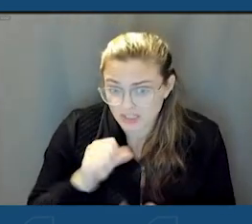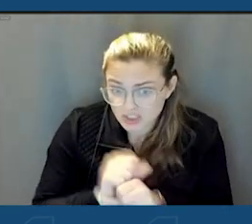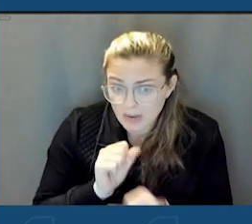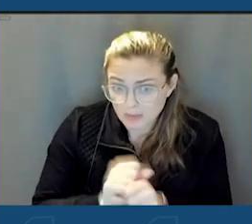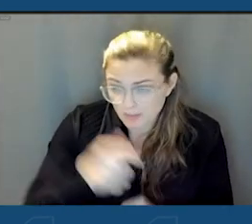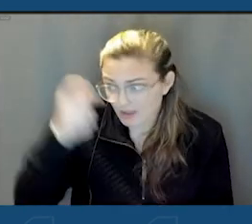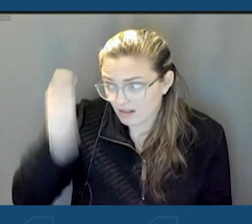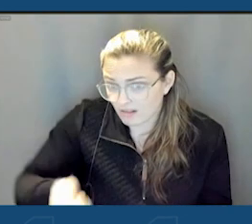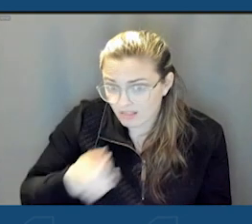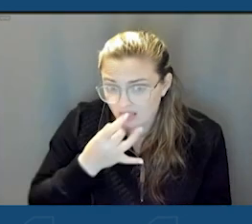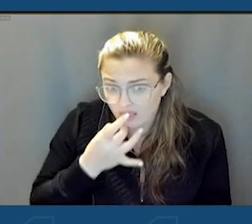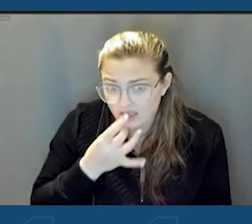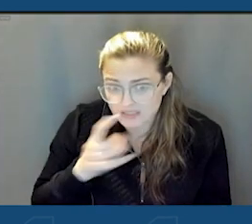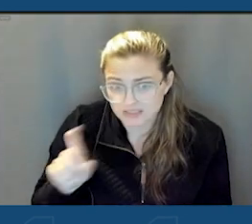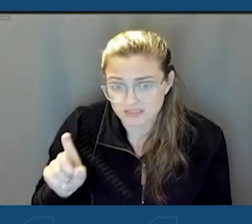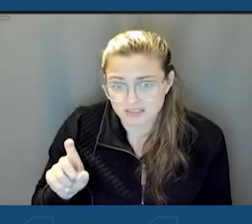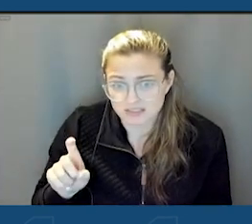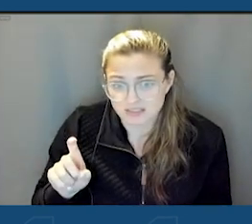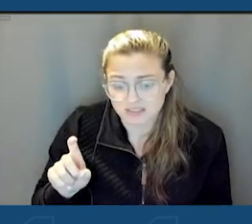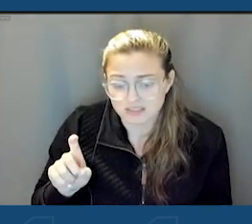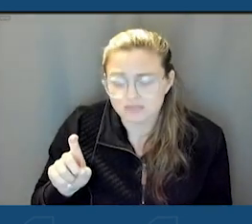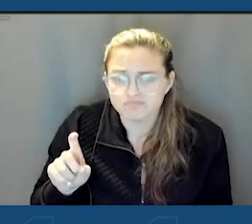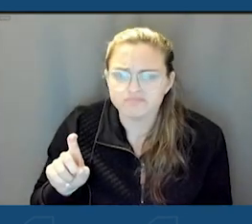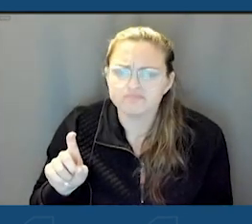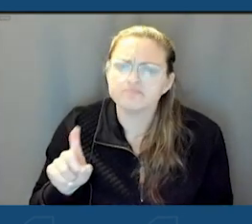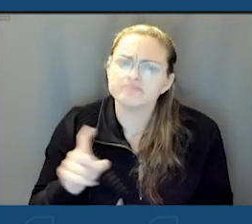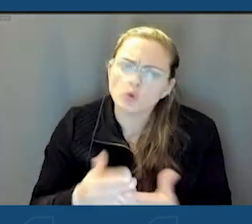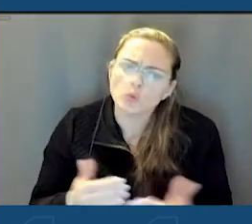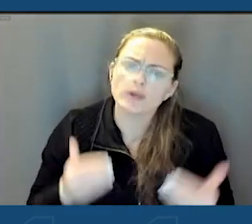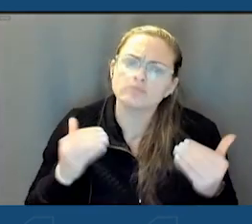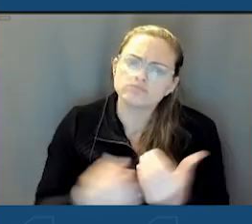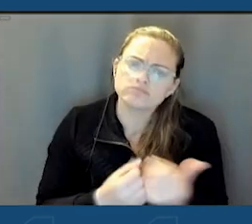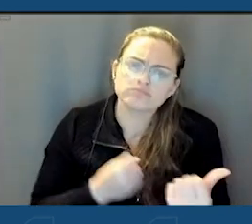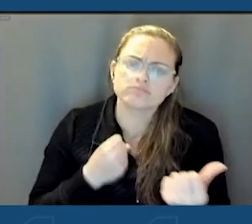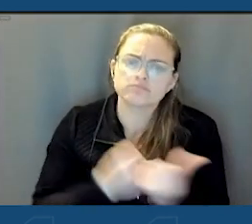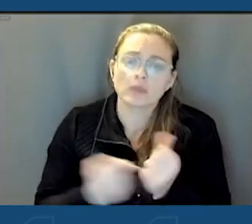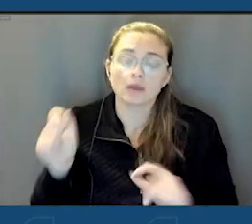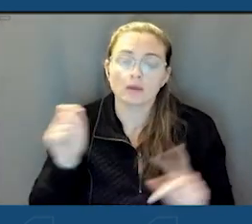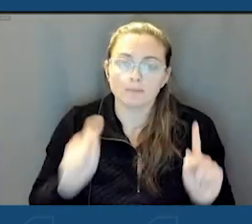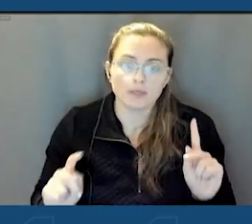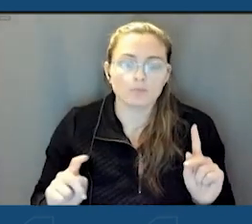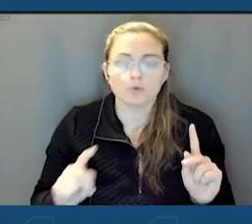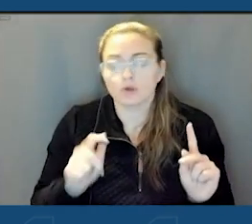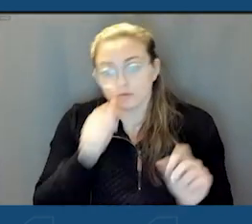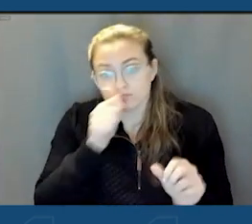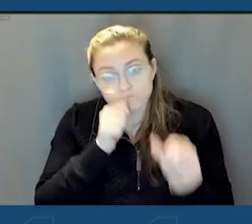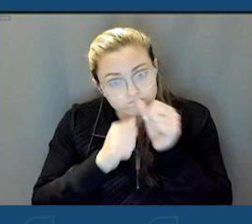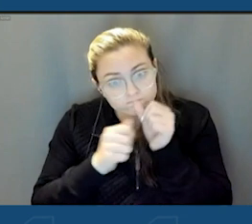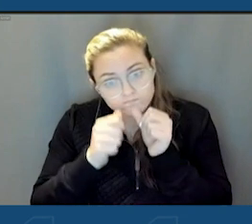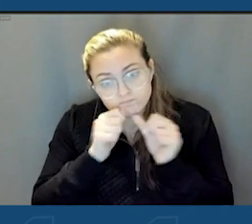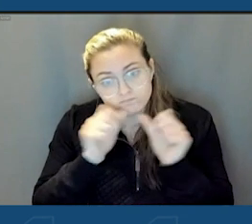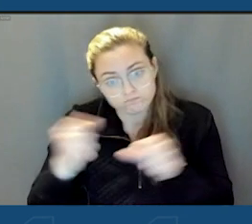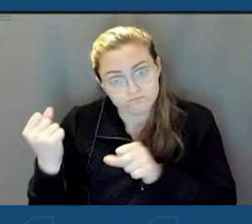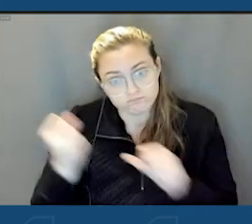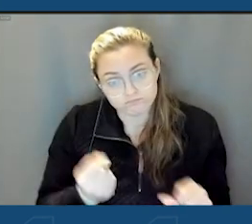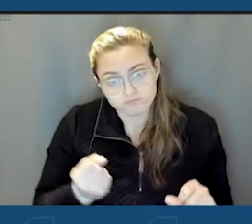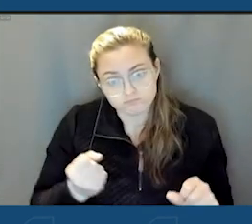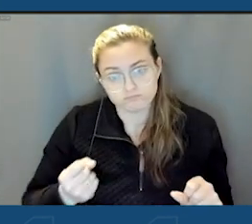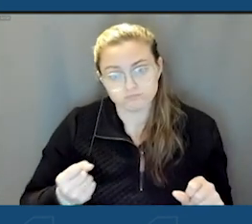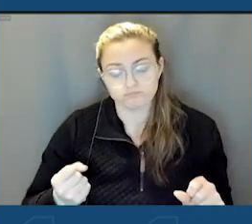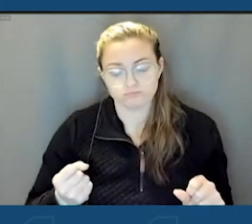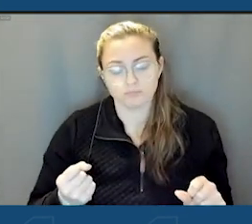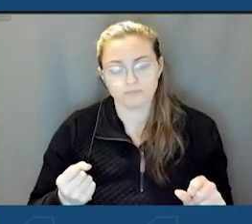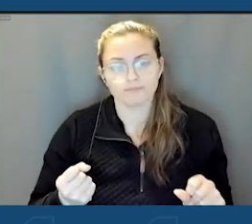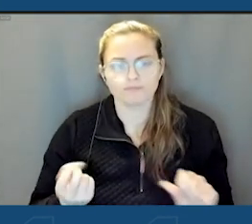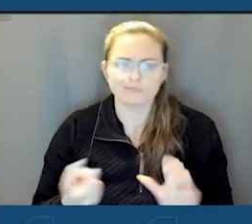Um, we stepped up. The people of Wellsville are very resilient and we did step up